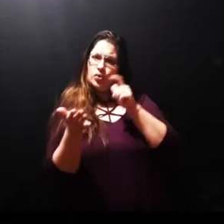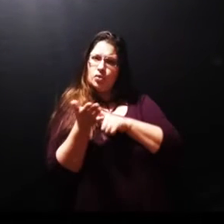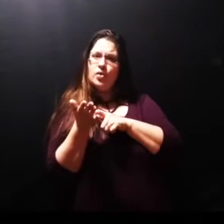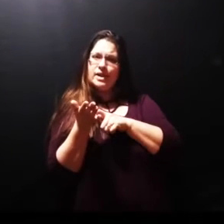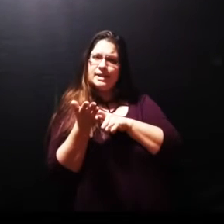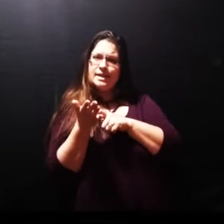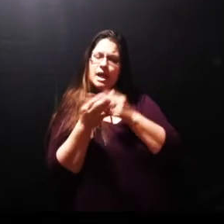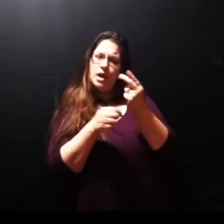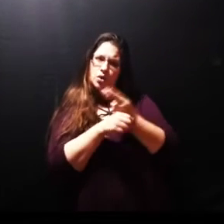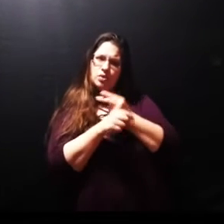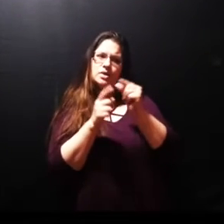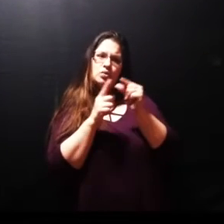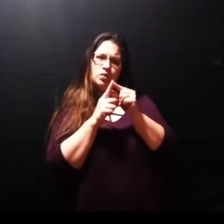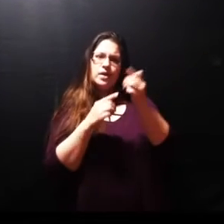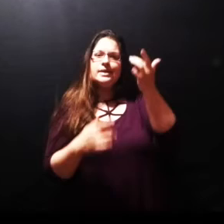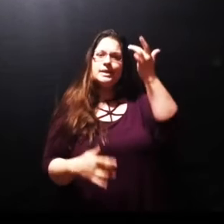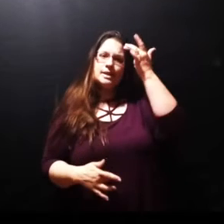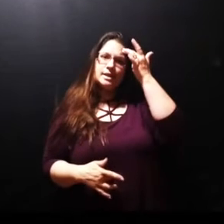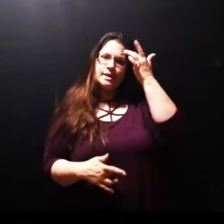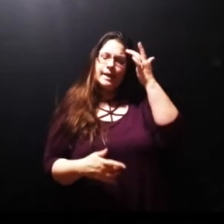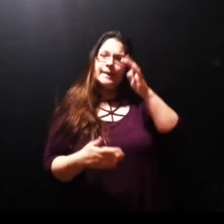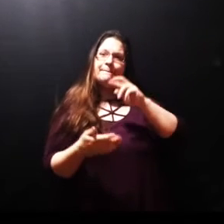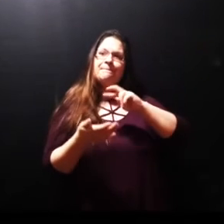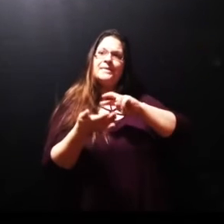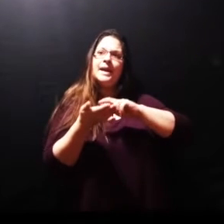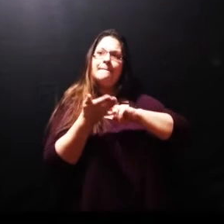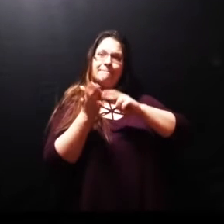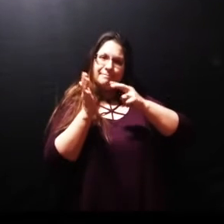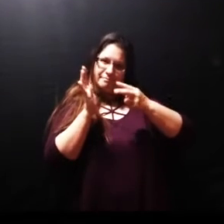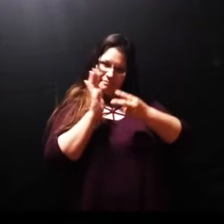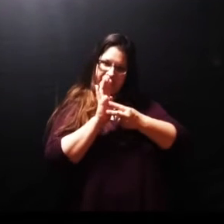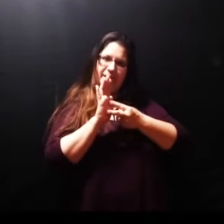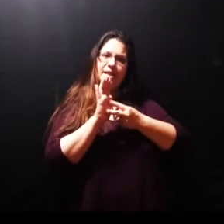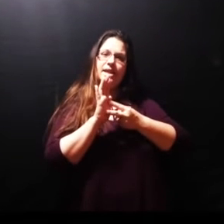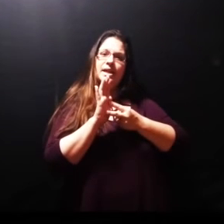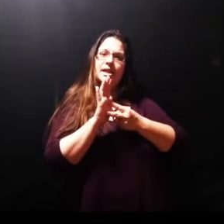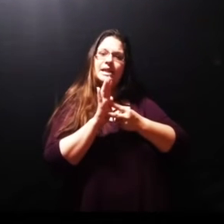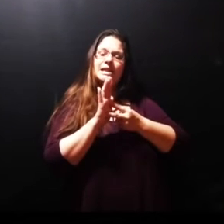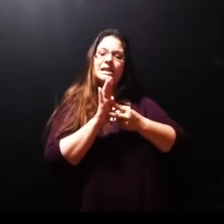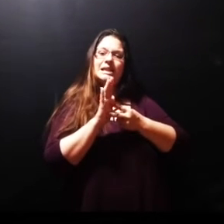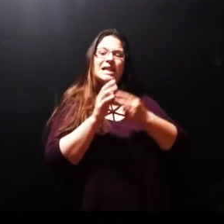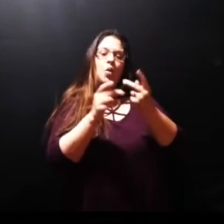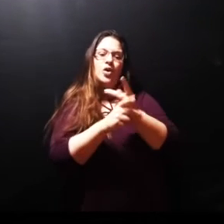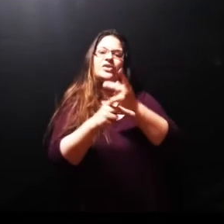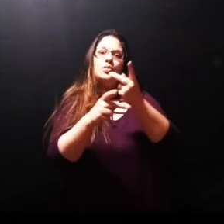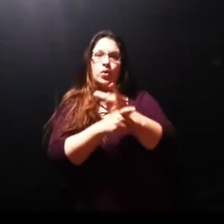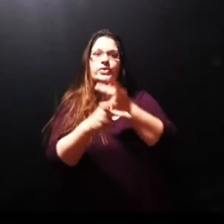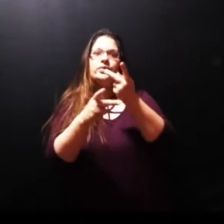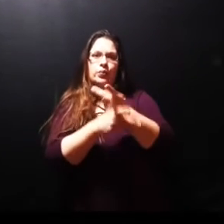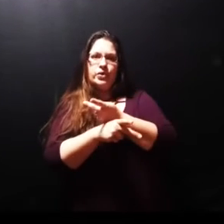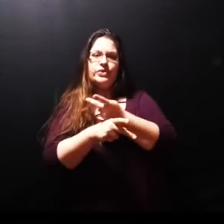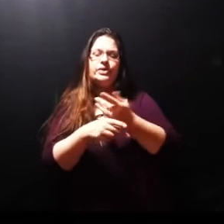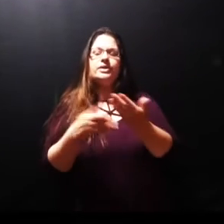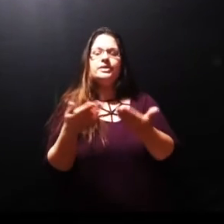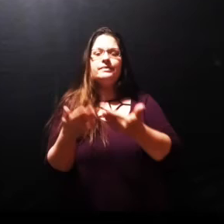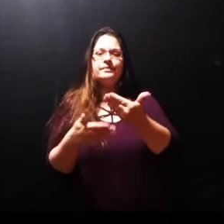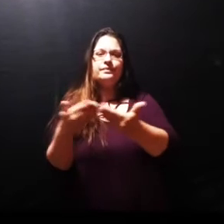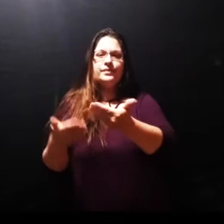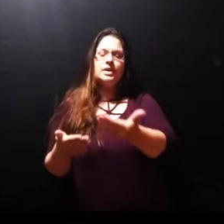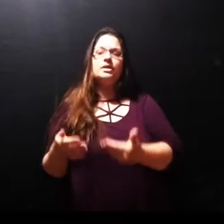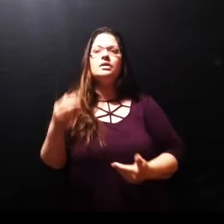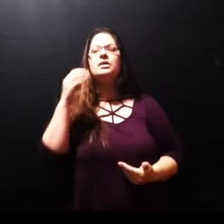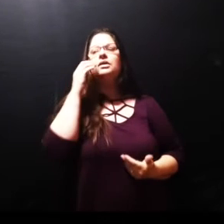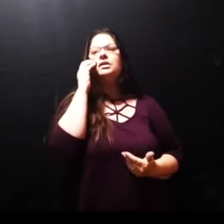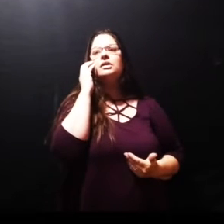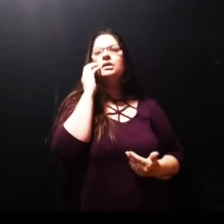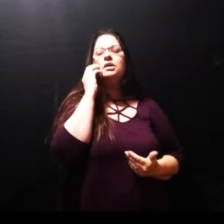so notice again they use the word sick there meaning he's getting weaker and weaker he's passing away there's nothing that can be done in an earthly sense so